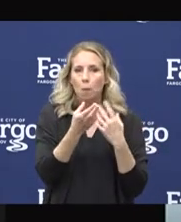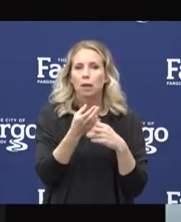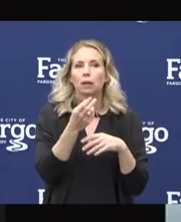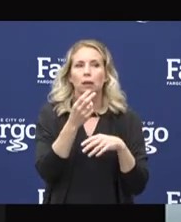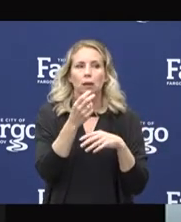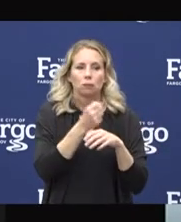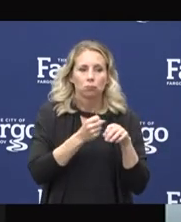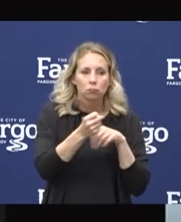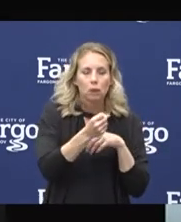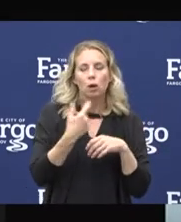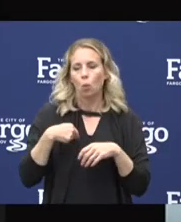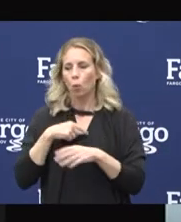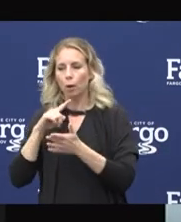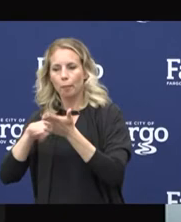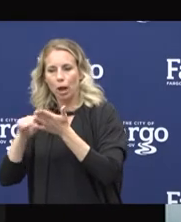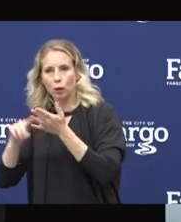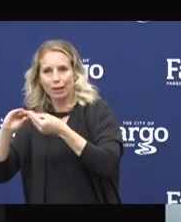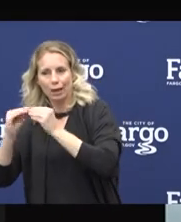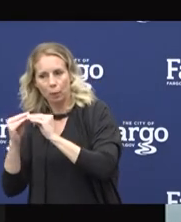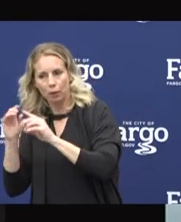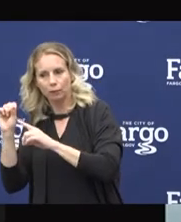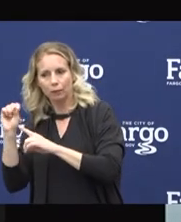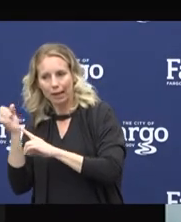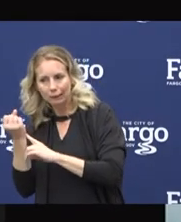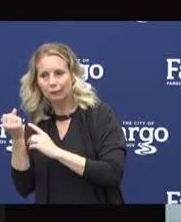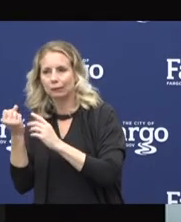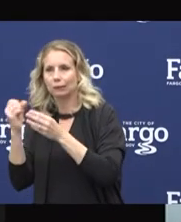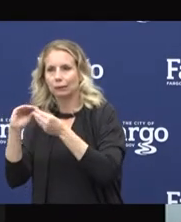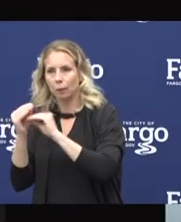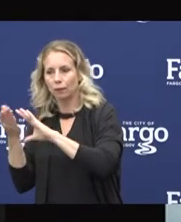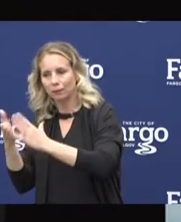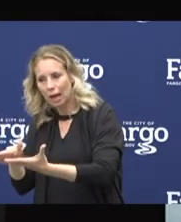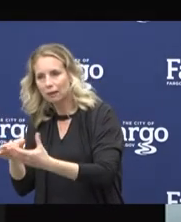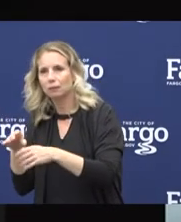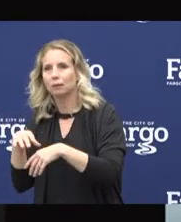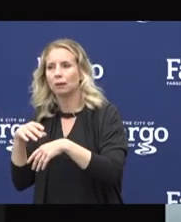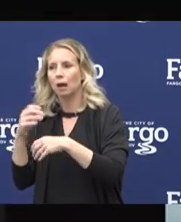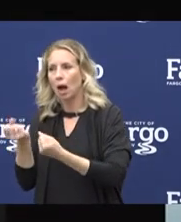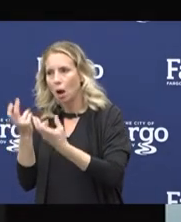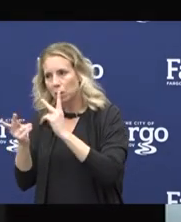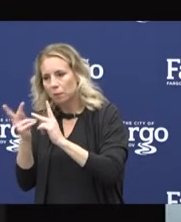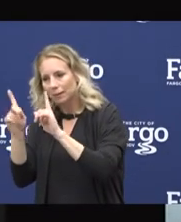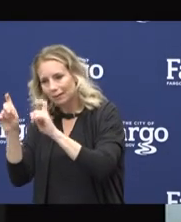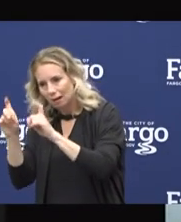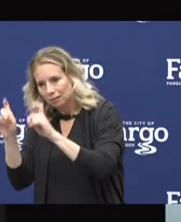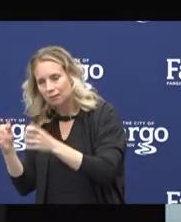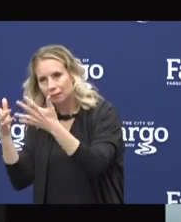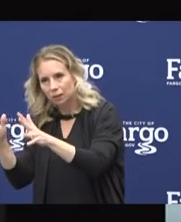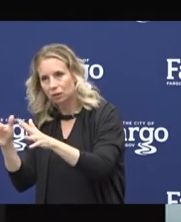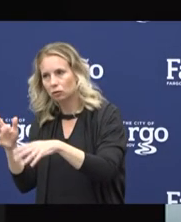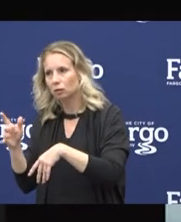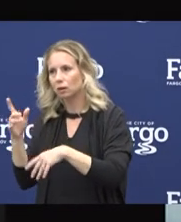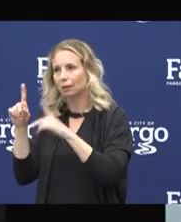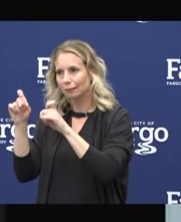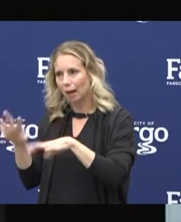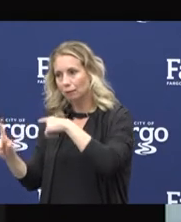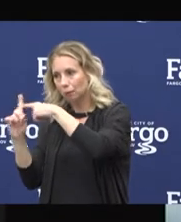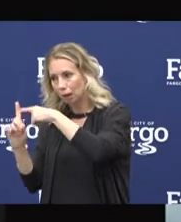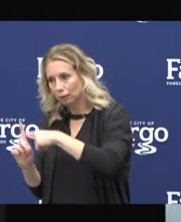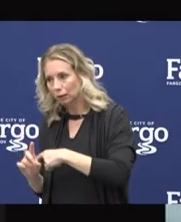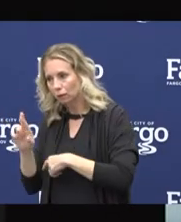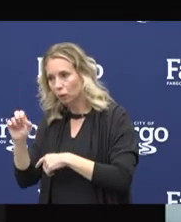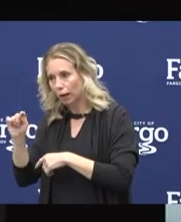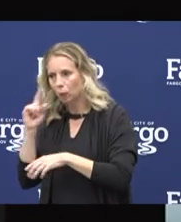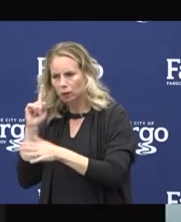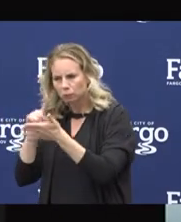We're monitoring number of deaths. We're monitoring number of people tested and our positivity rate. And that helps us make informed decisions